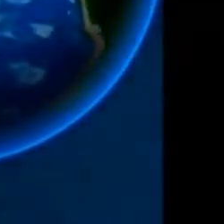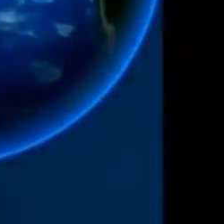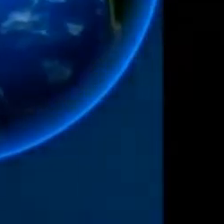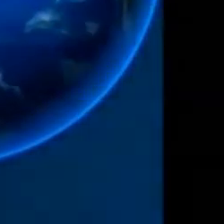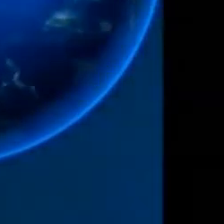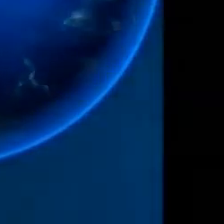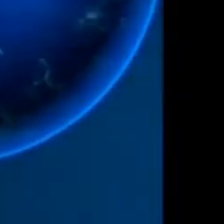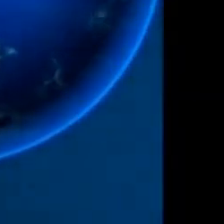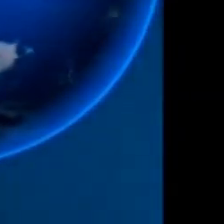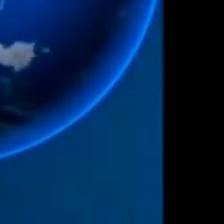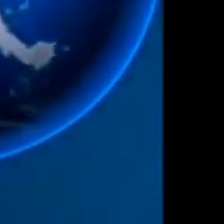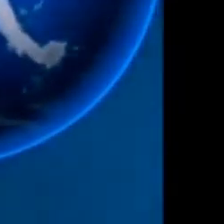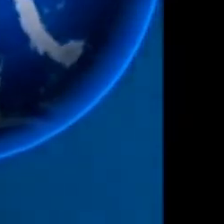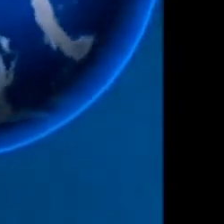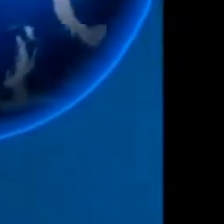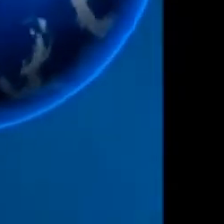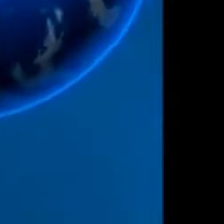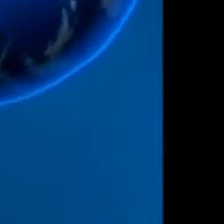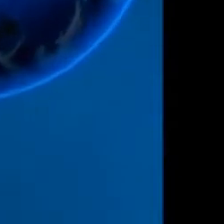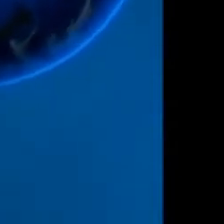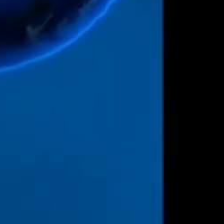Welcome to kitchen in